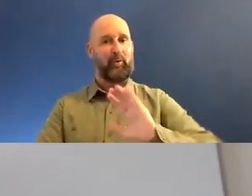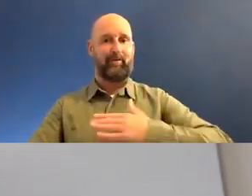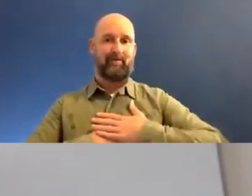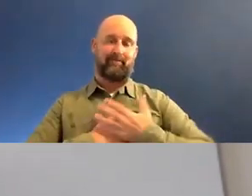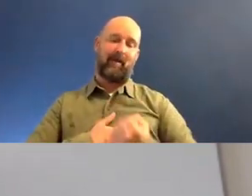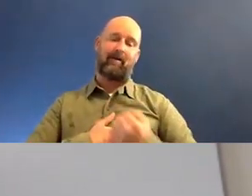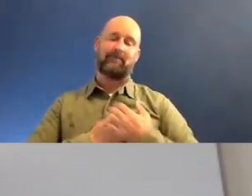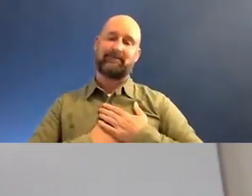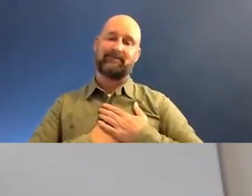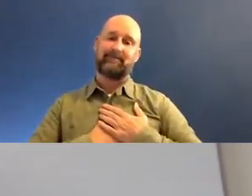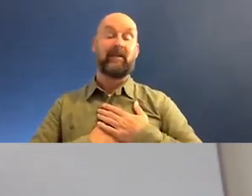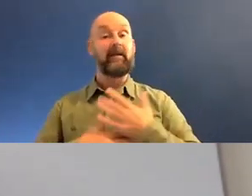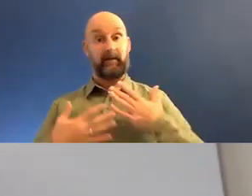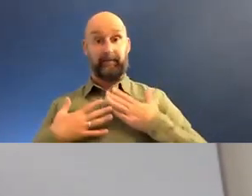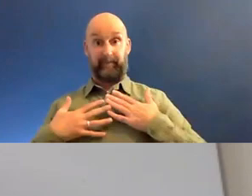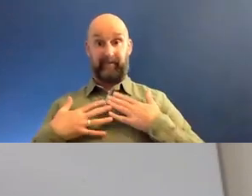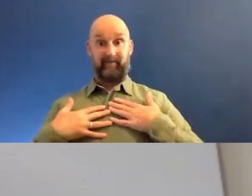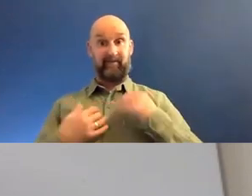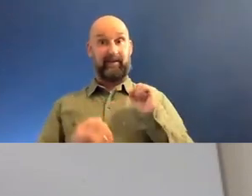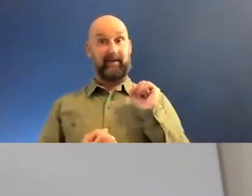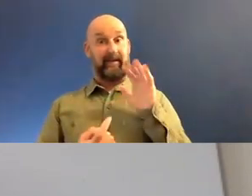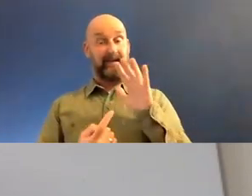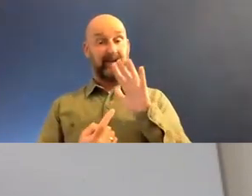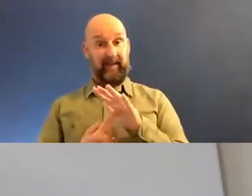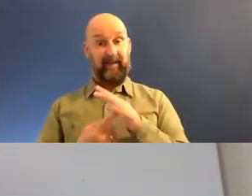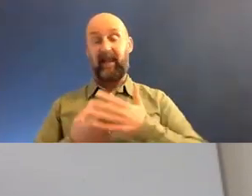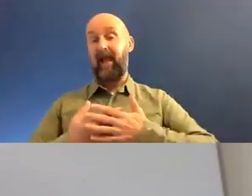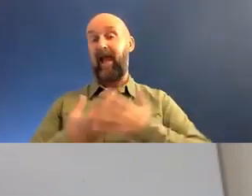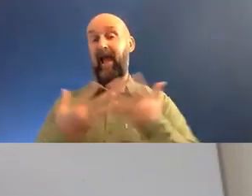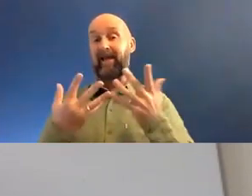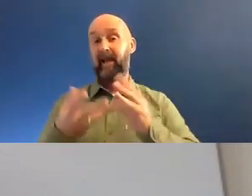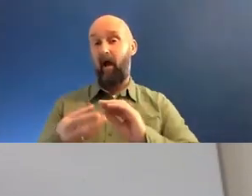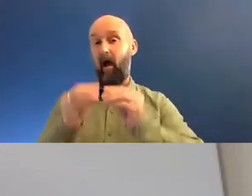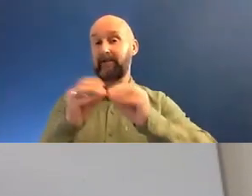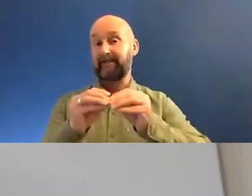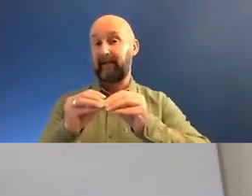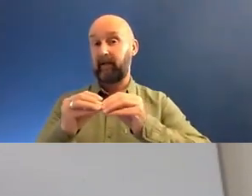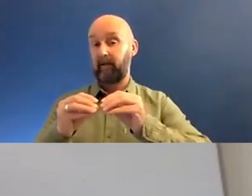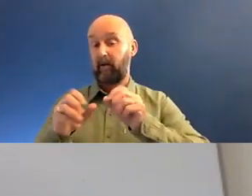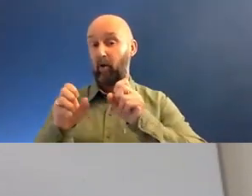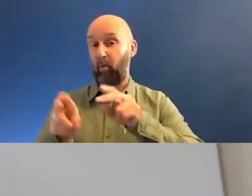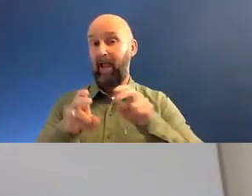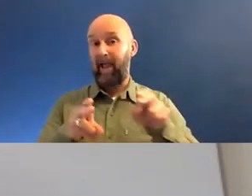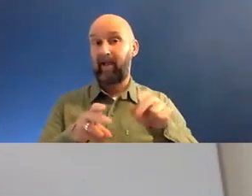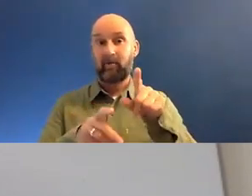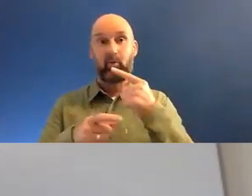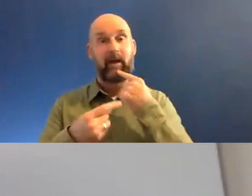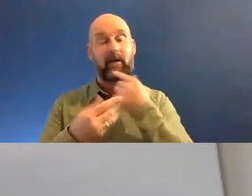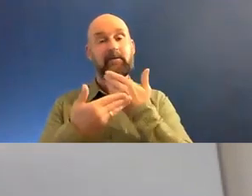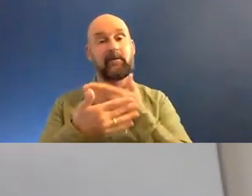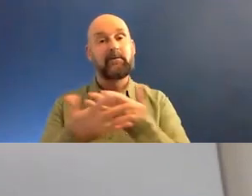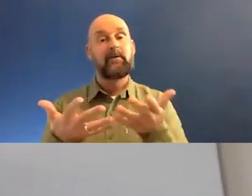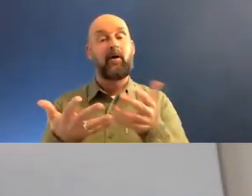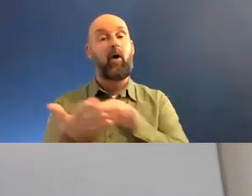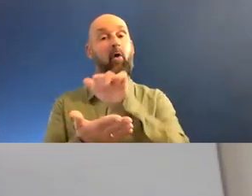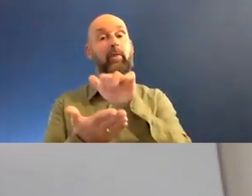me, the key thing with any artistic form is that you can say all the right